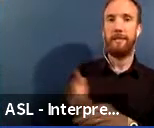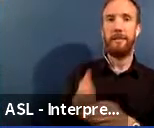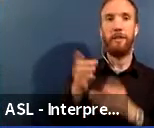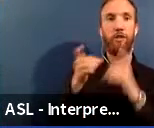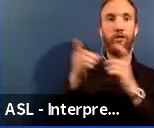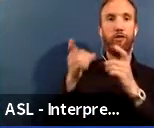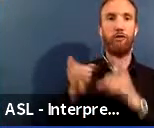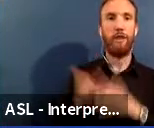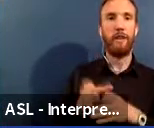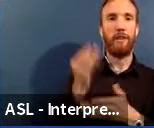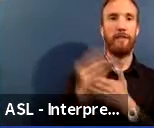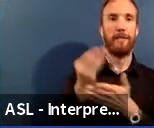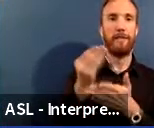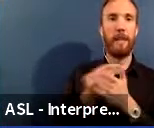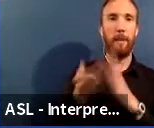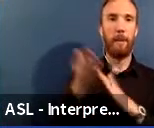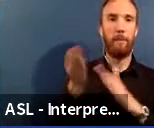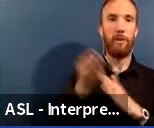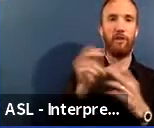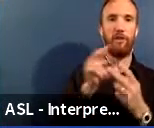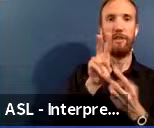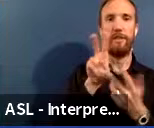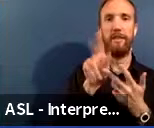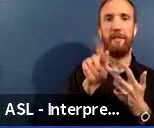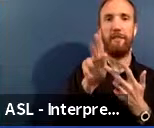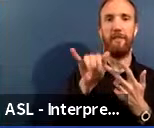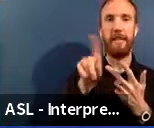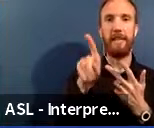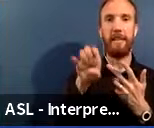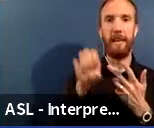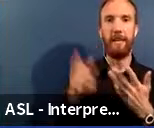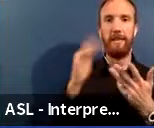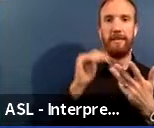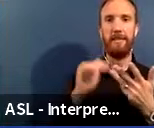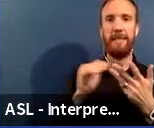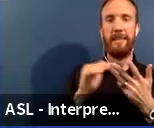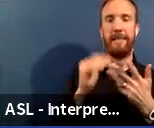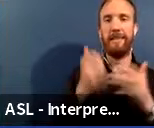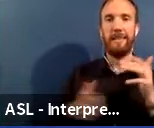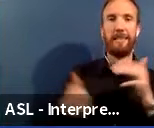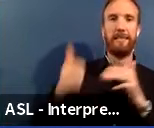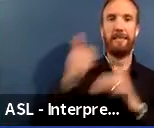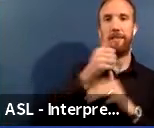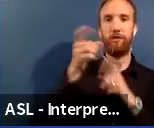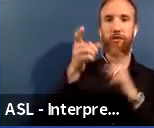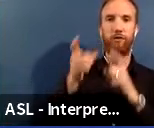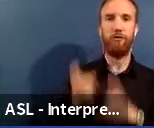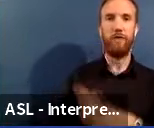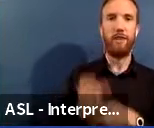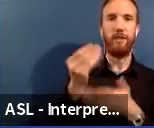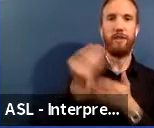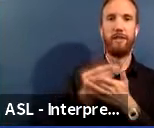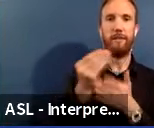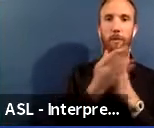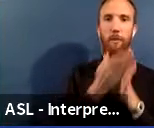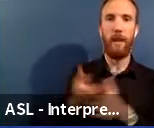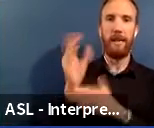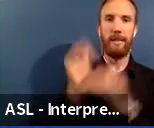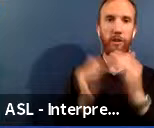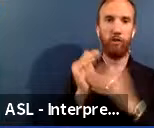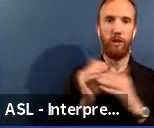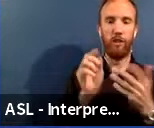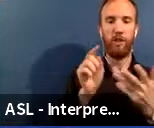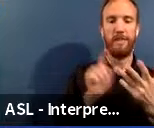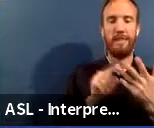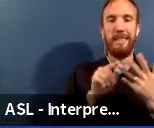to share with you some of the things I talked about. Executive Director of Capital Planning and Construction, Ivan Hanson is going to get into like, what's the money?